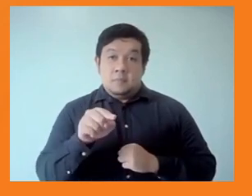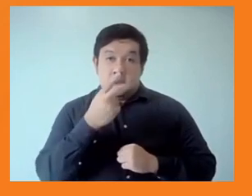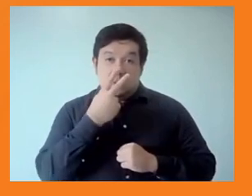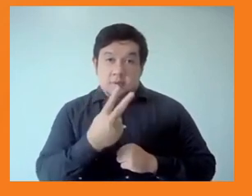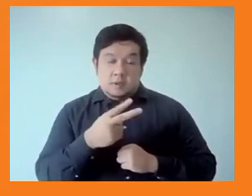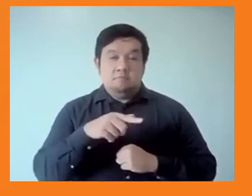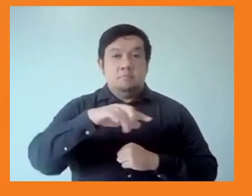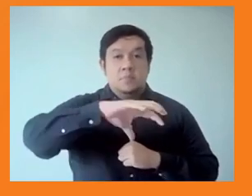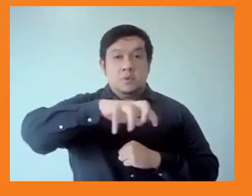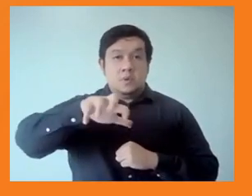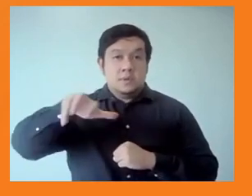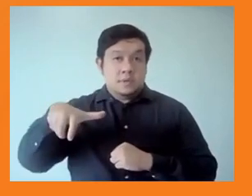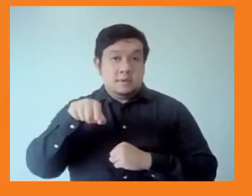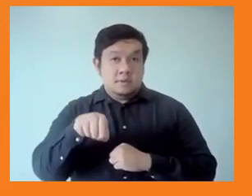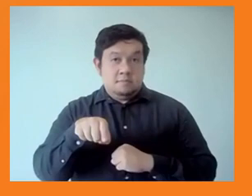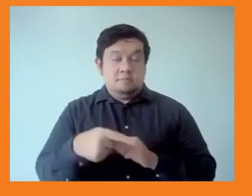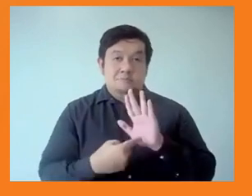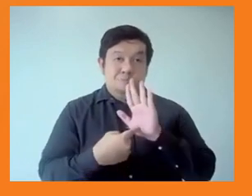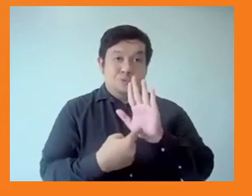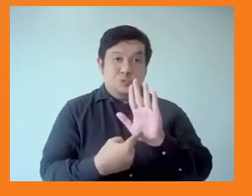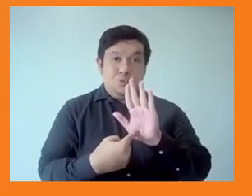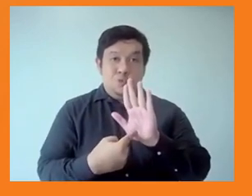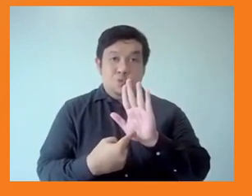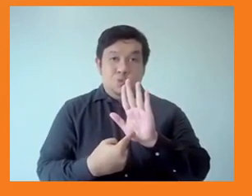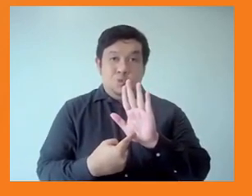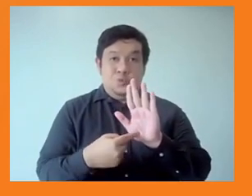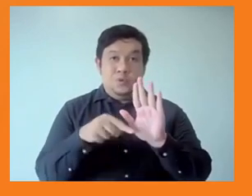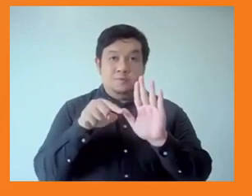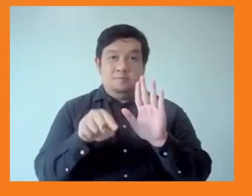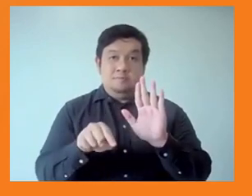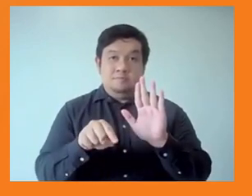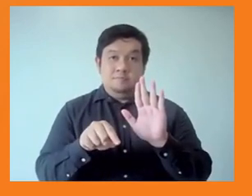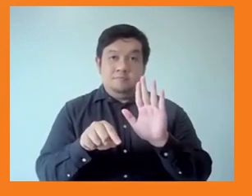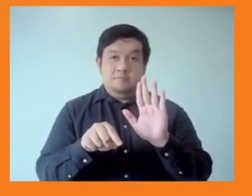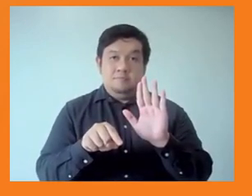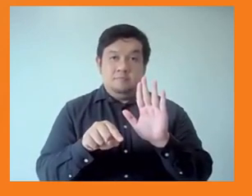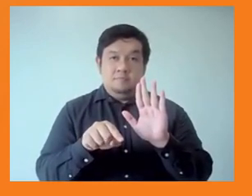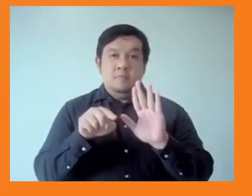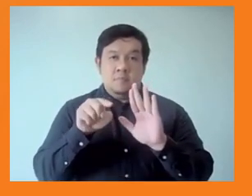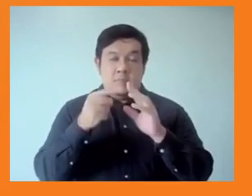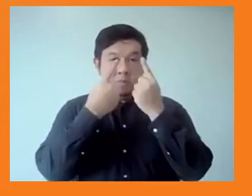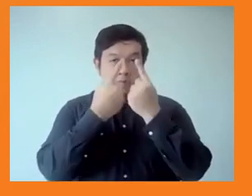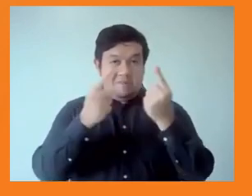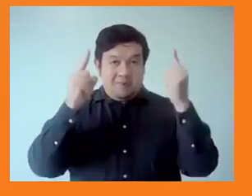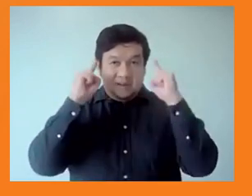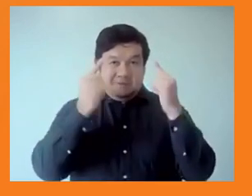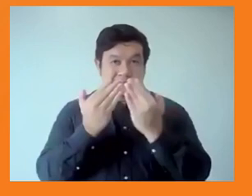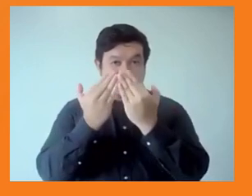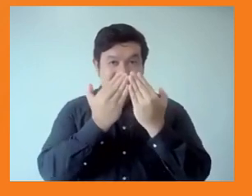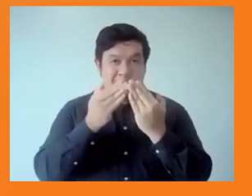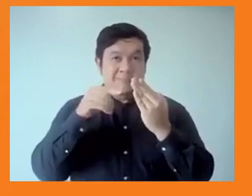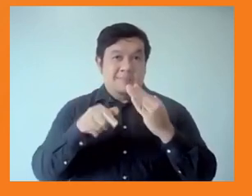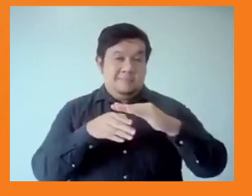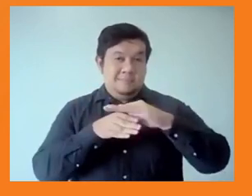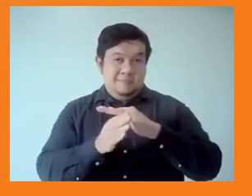short of the SDG targets for universal access to the different public services, countries, especially on education, where we look in particular at